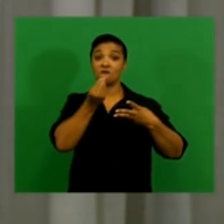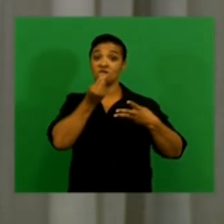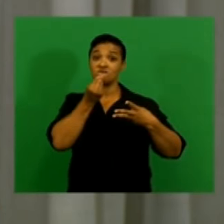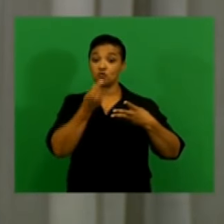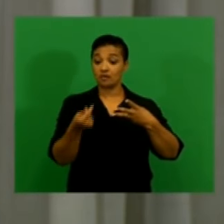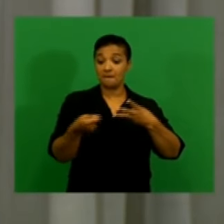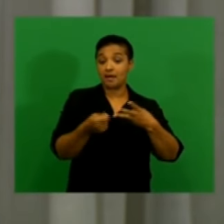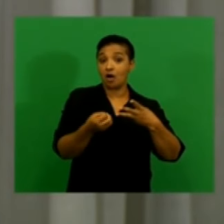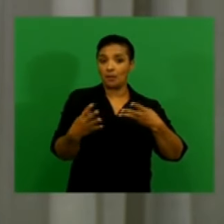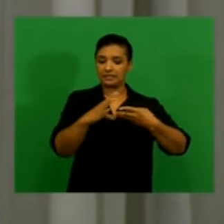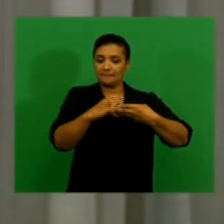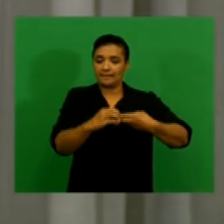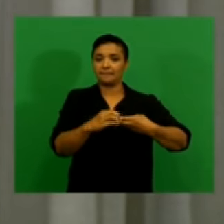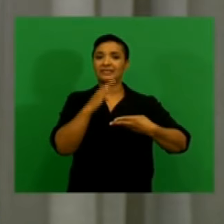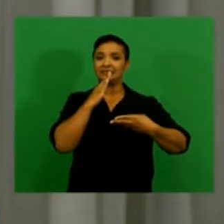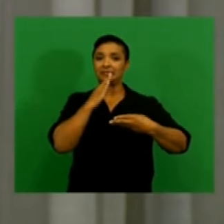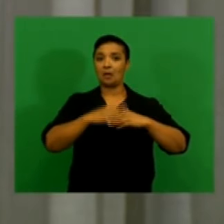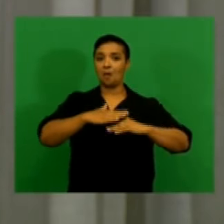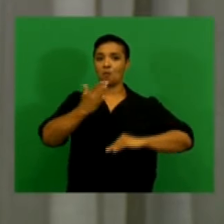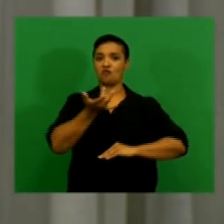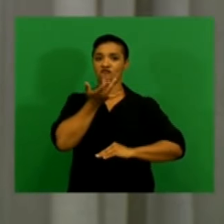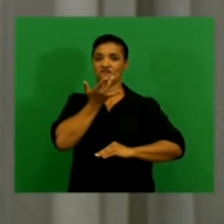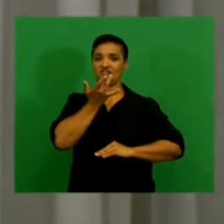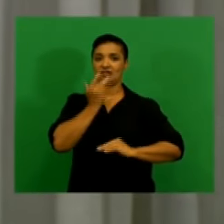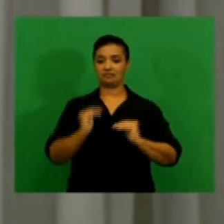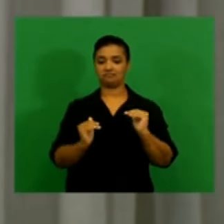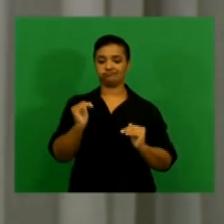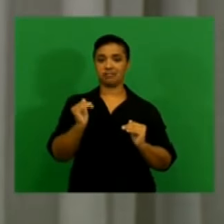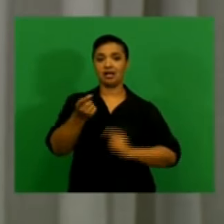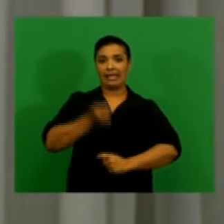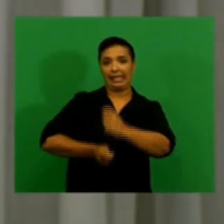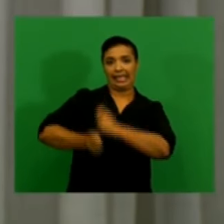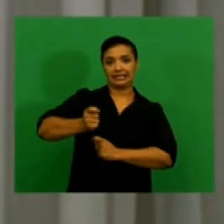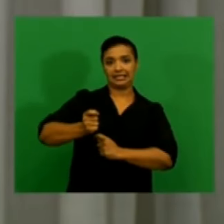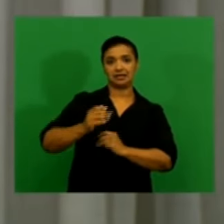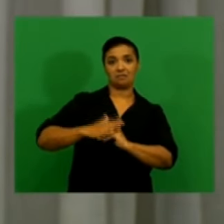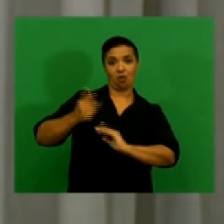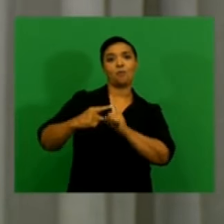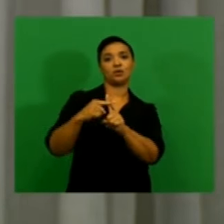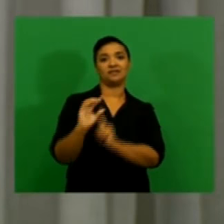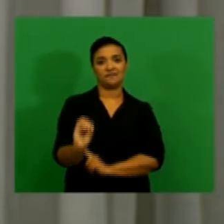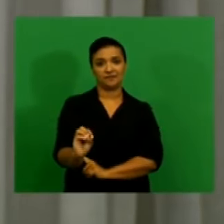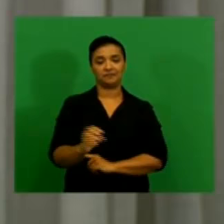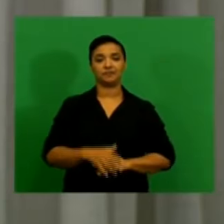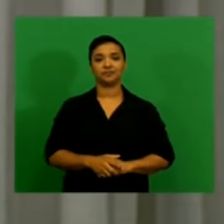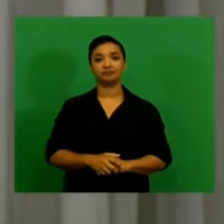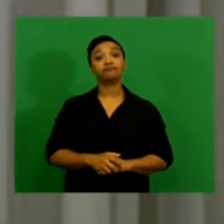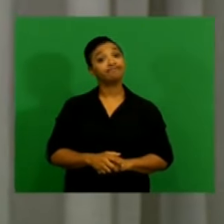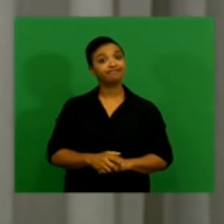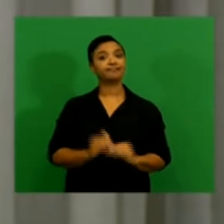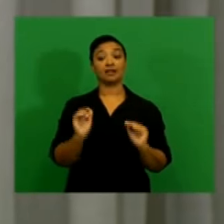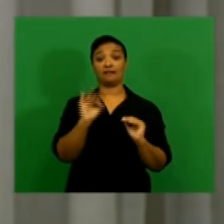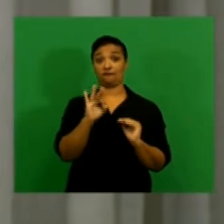which more than offset the more favorable exchange rate assumption. By contrast,